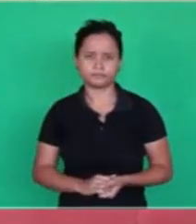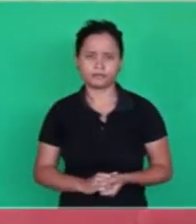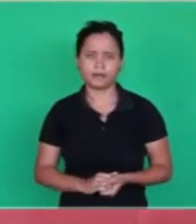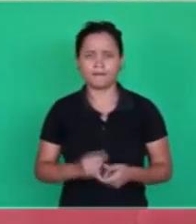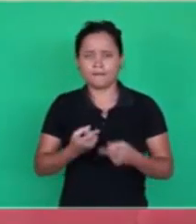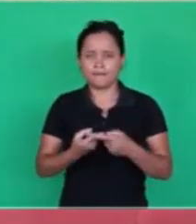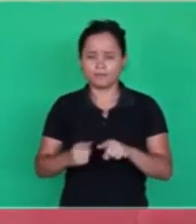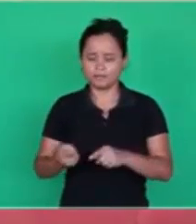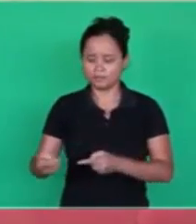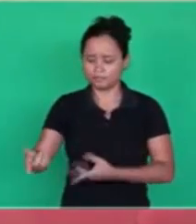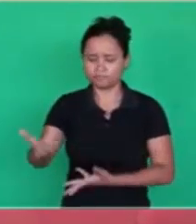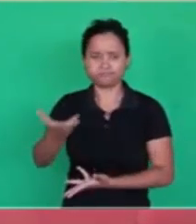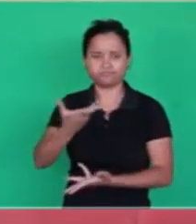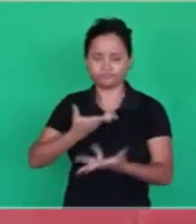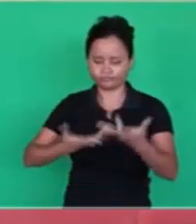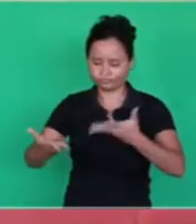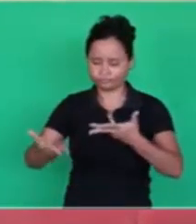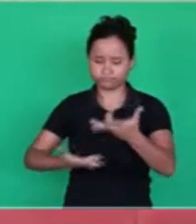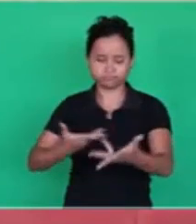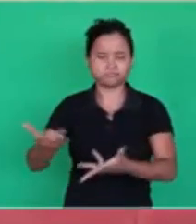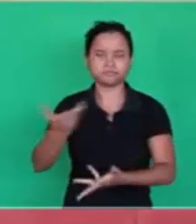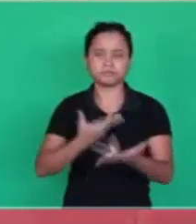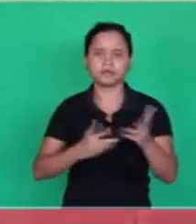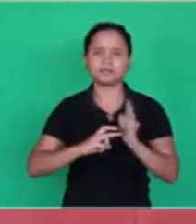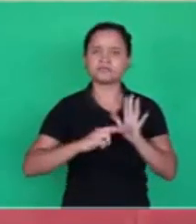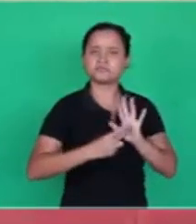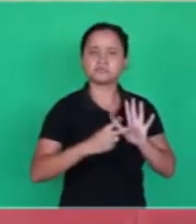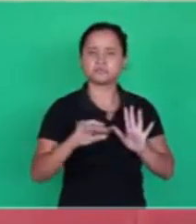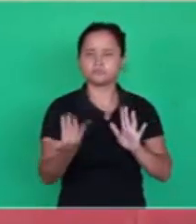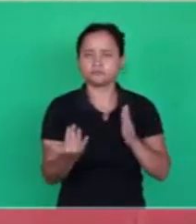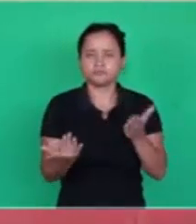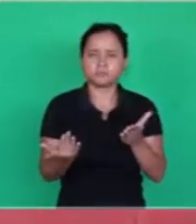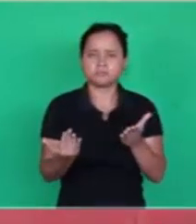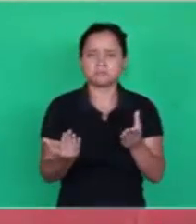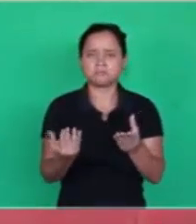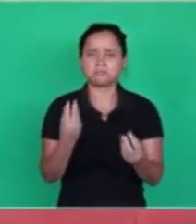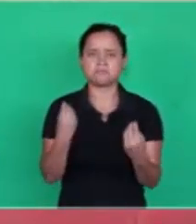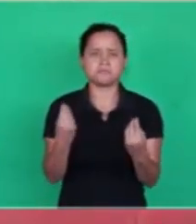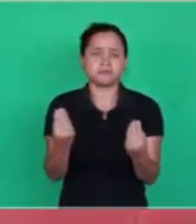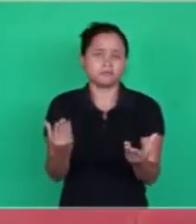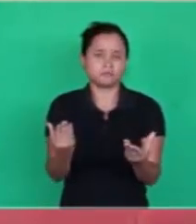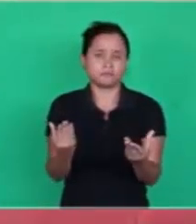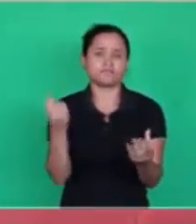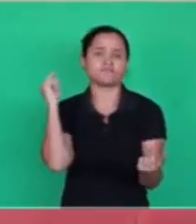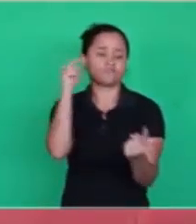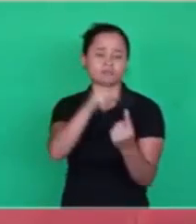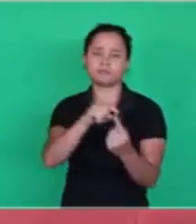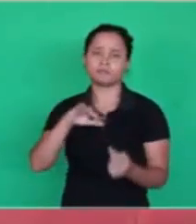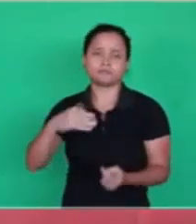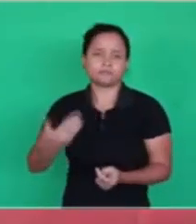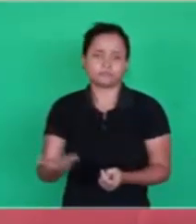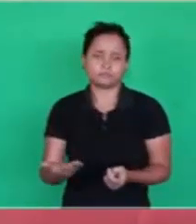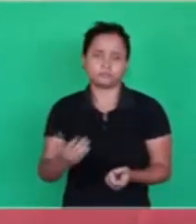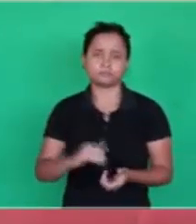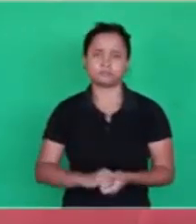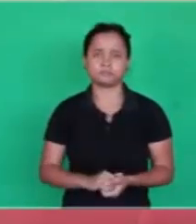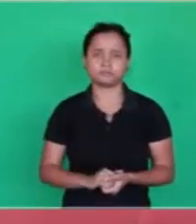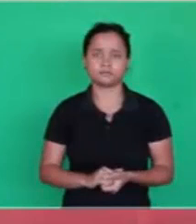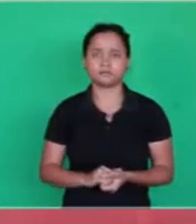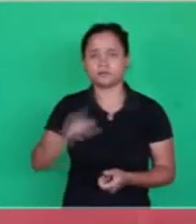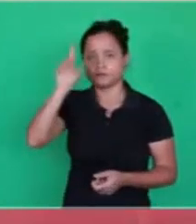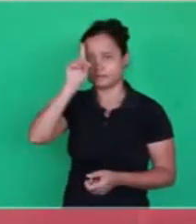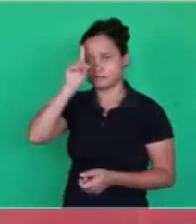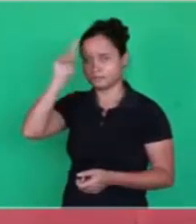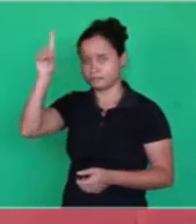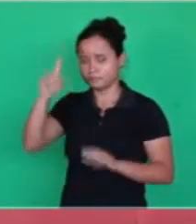But there's not an interaction of this kind. What does it mean? What's it for? And we're going to see that God